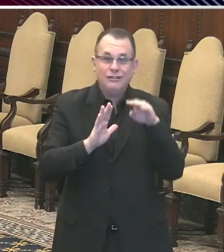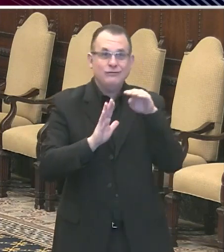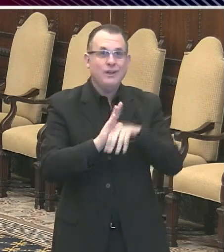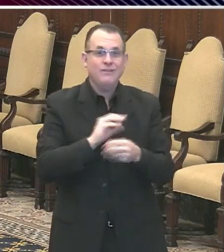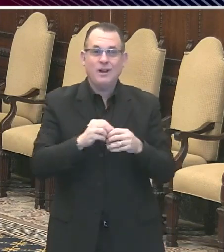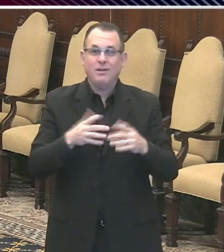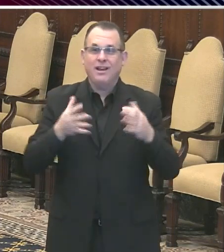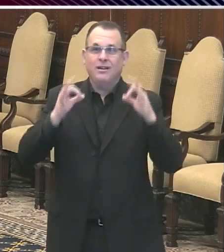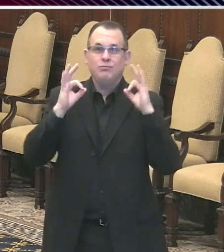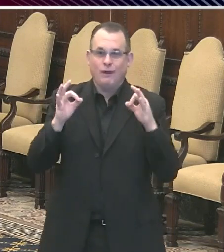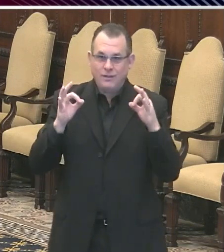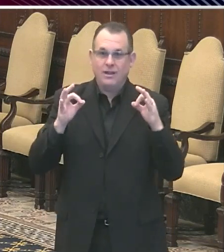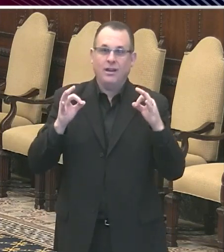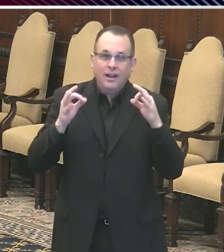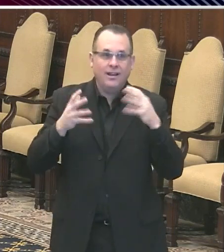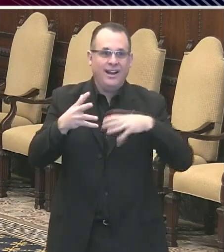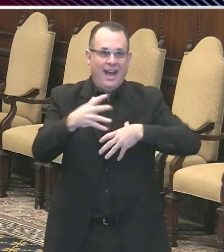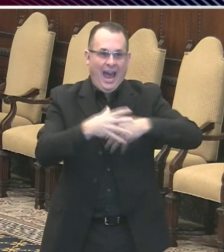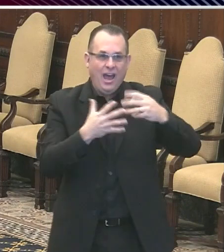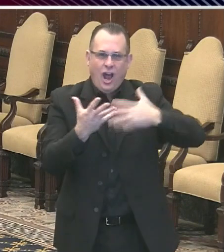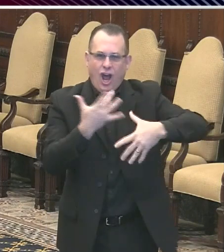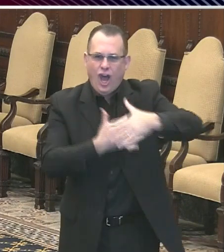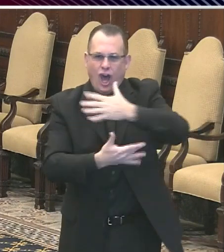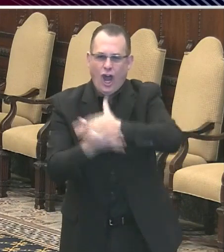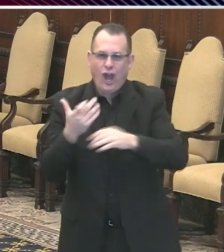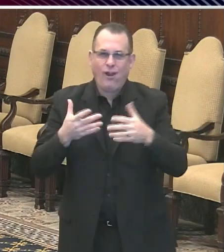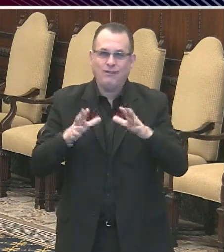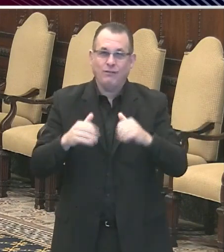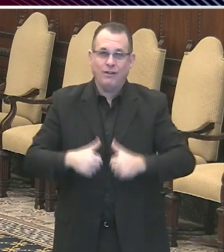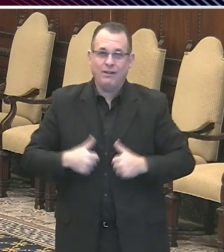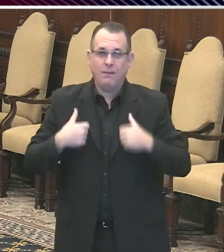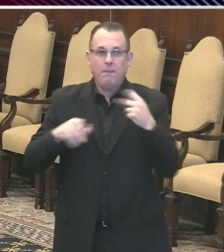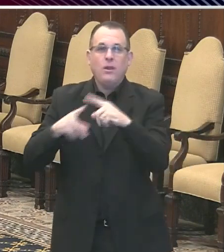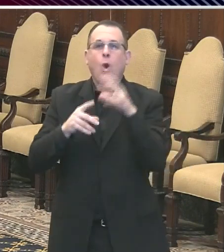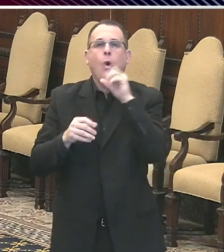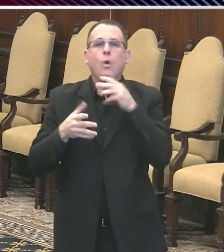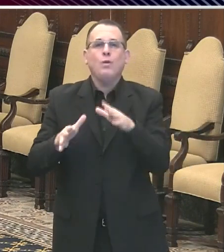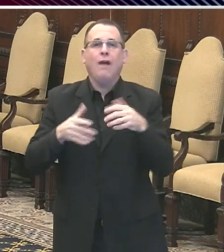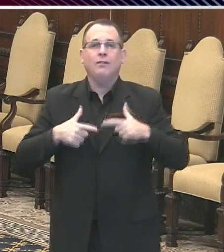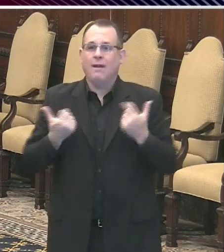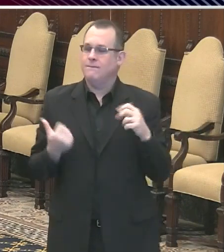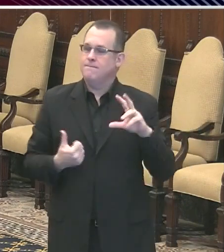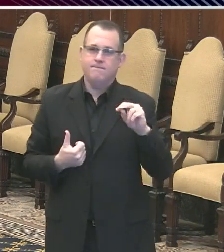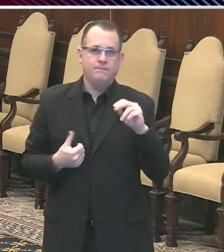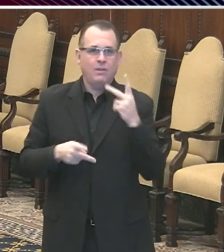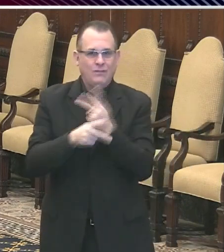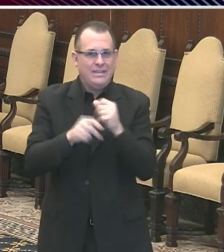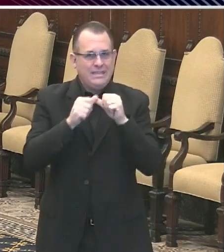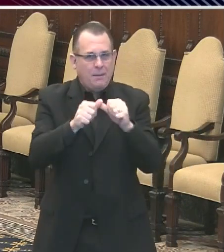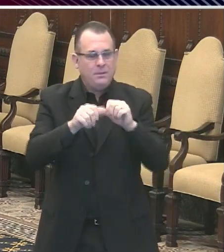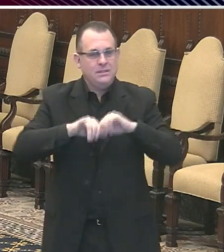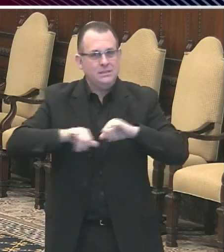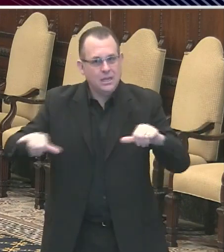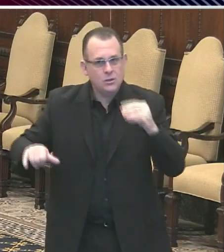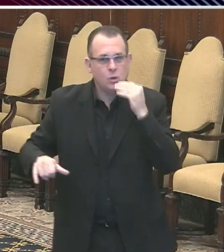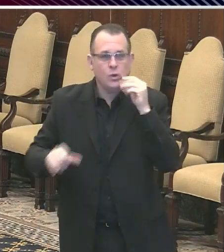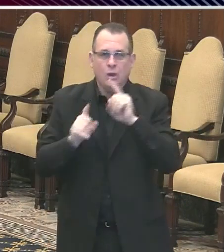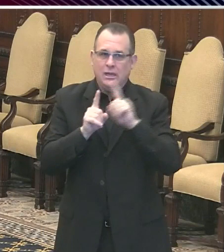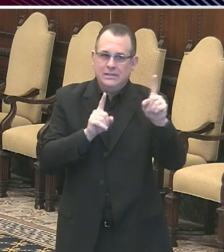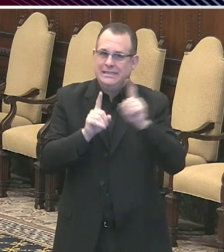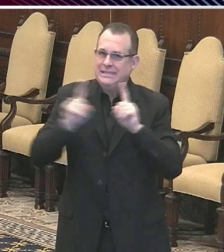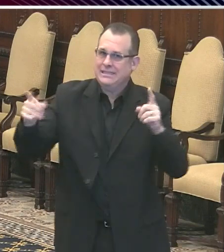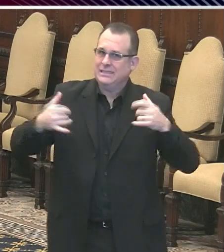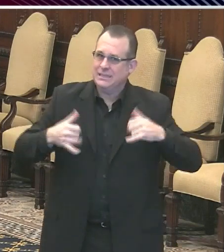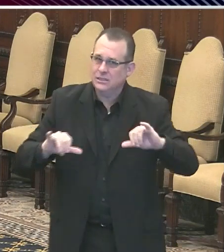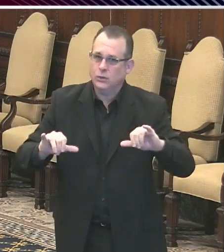reason for people to go back to the old way of living. Just the opposite. It's a reason for us to continue to do what we're doing now. But to put it another